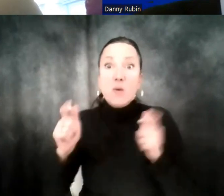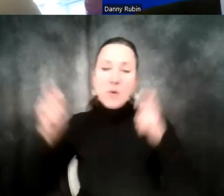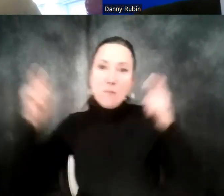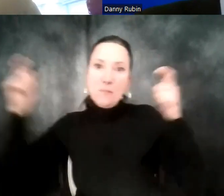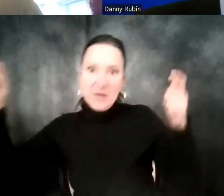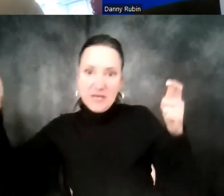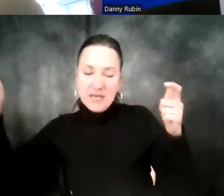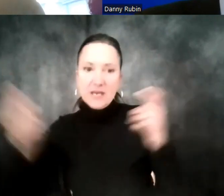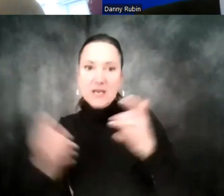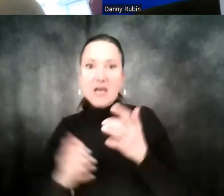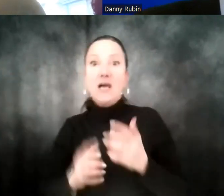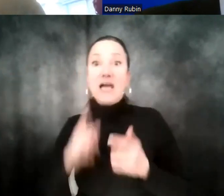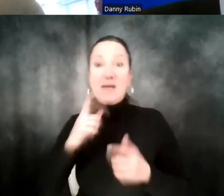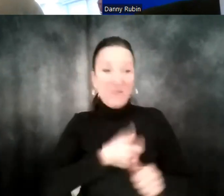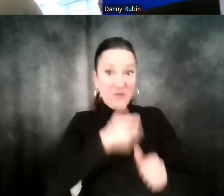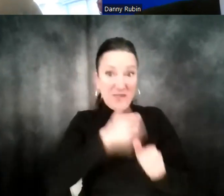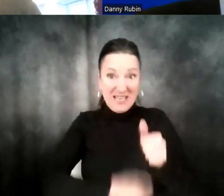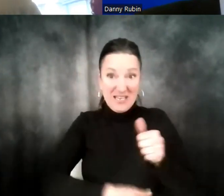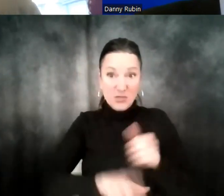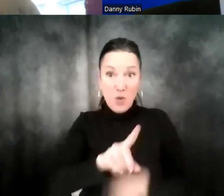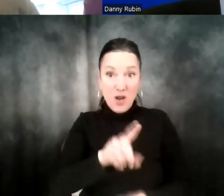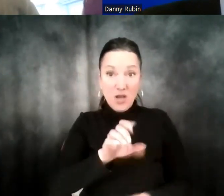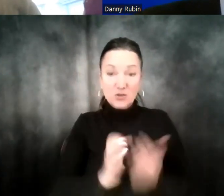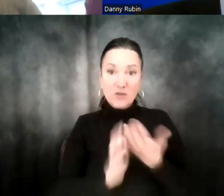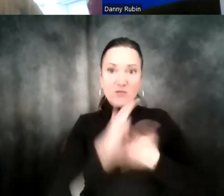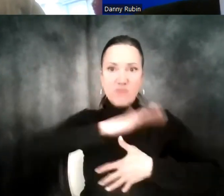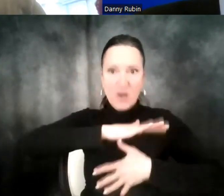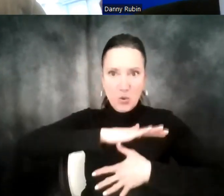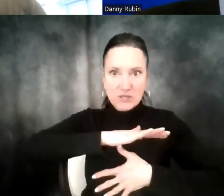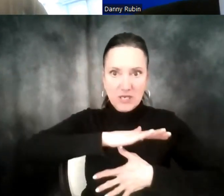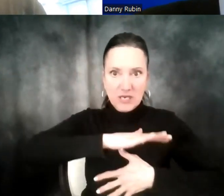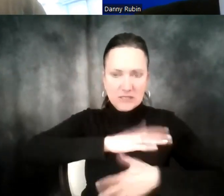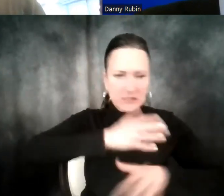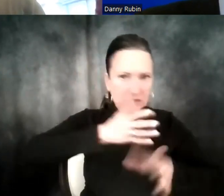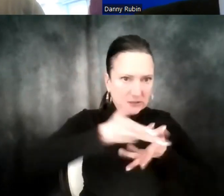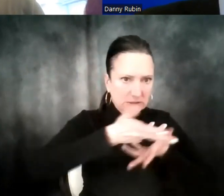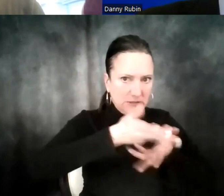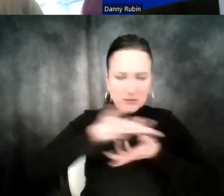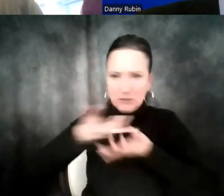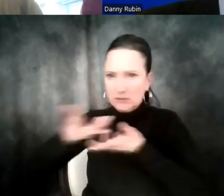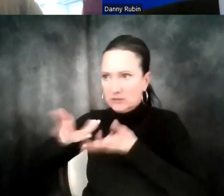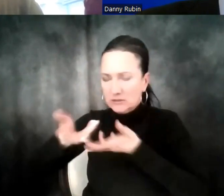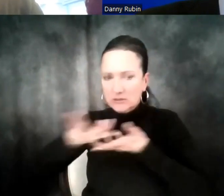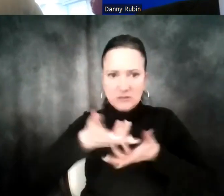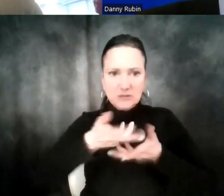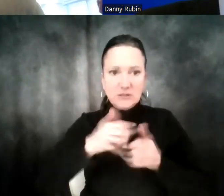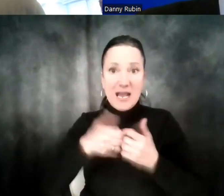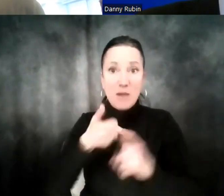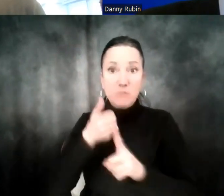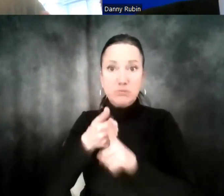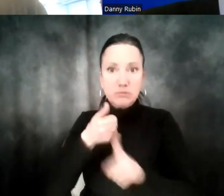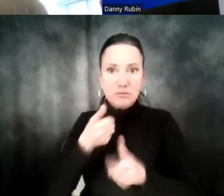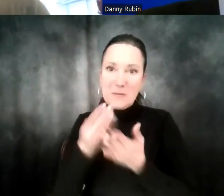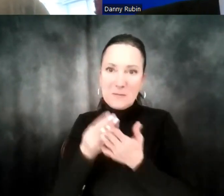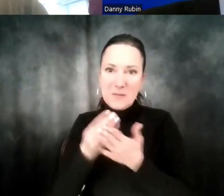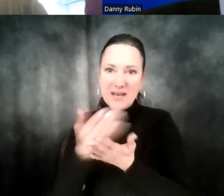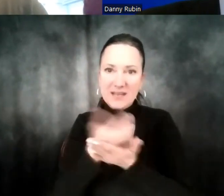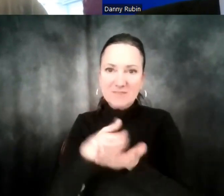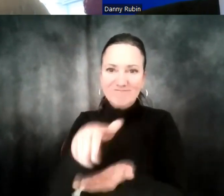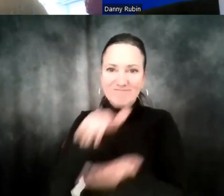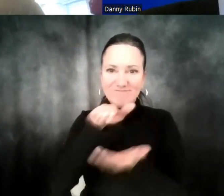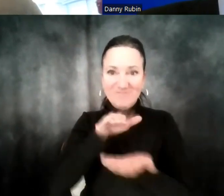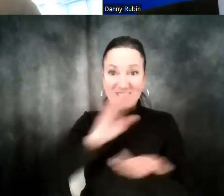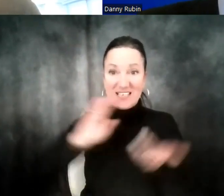prioritize. Because prioritization is very important in this role, where we understand how much of an impact we can have in terms of the revenue we drive relative